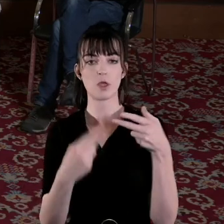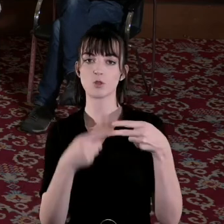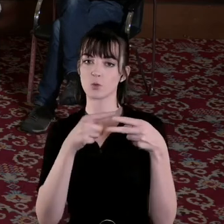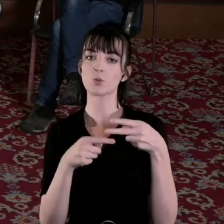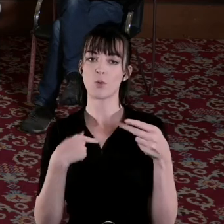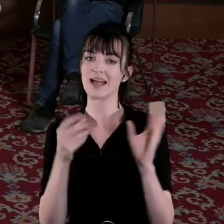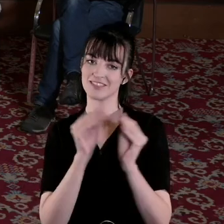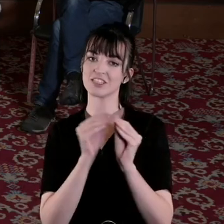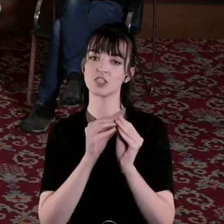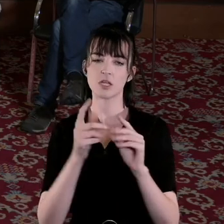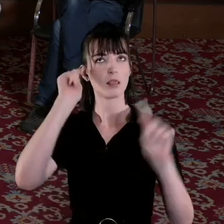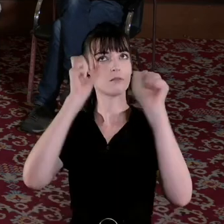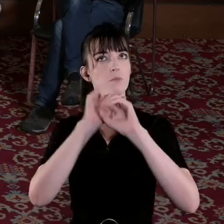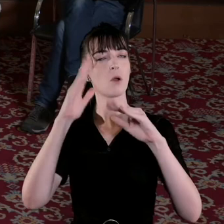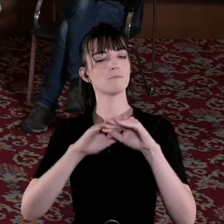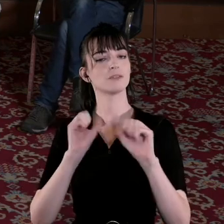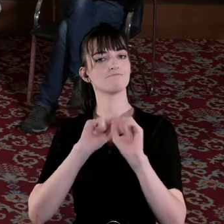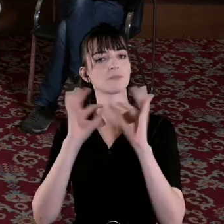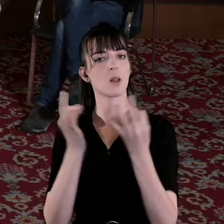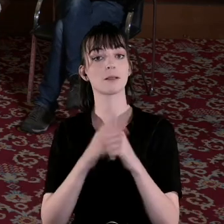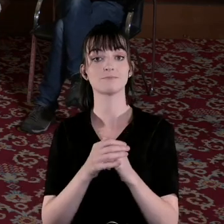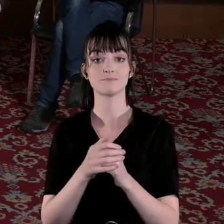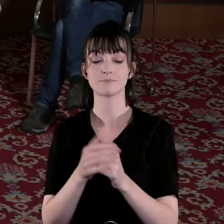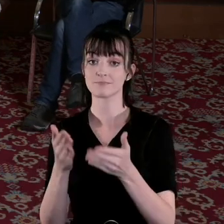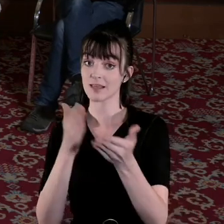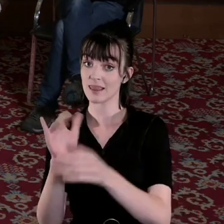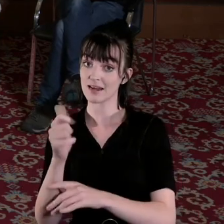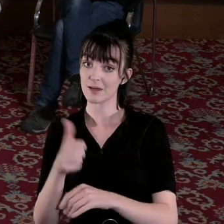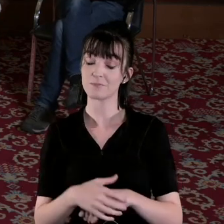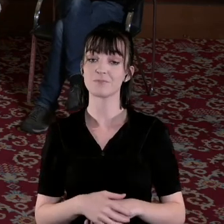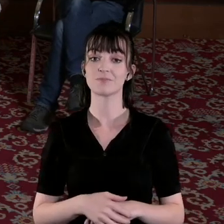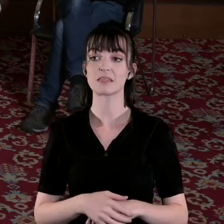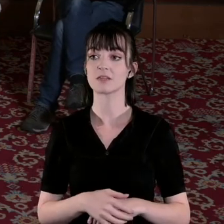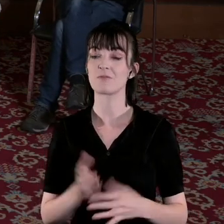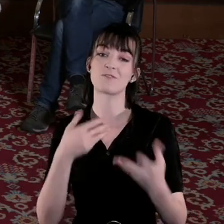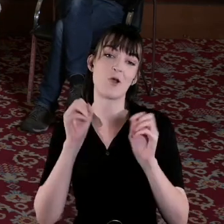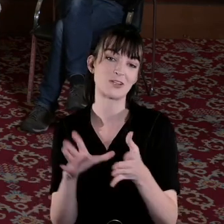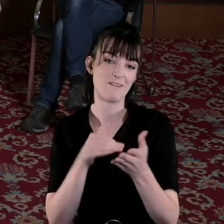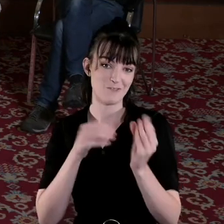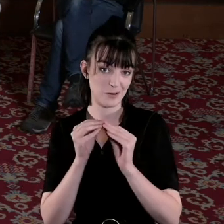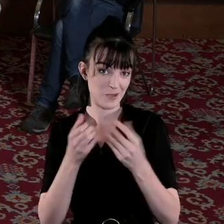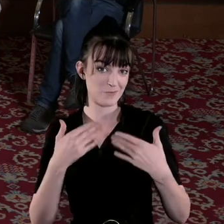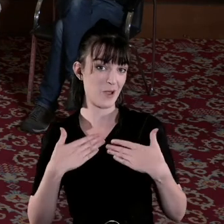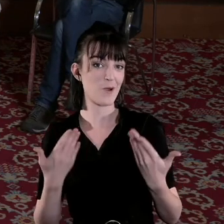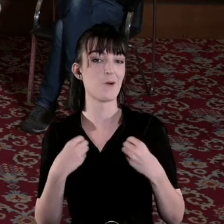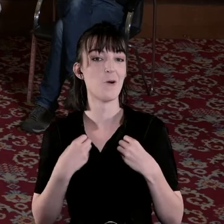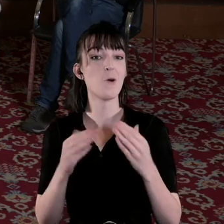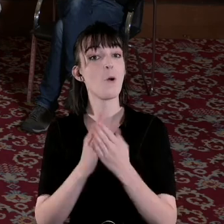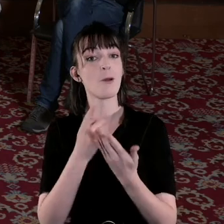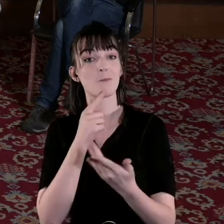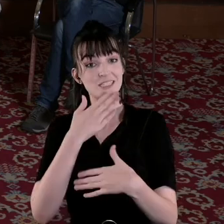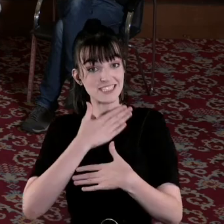for thinking more about the global excellent and Lindsay well of course I have to recommend one of my own books but only because